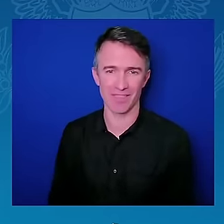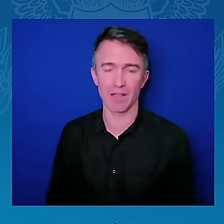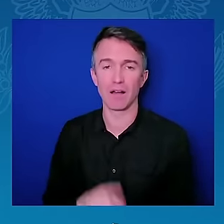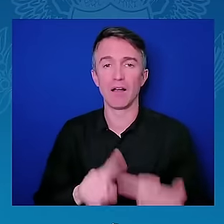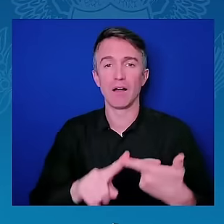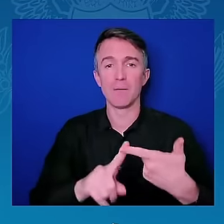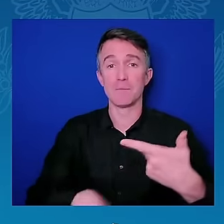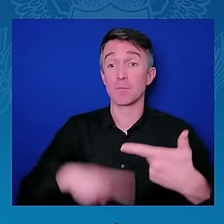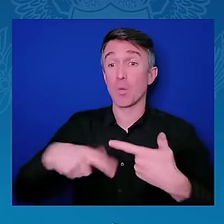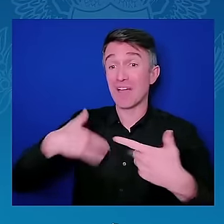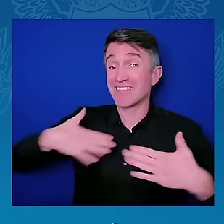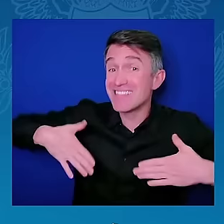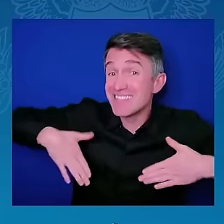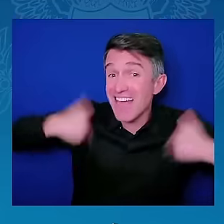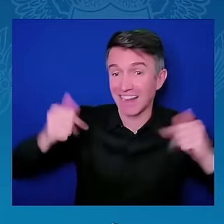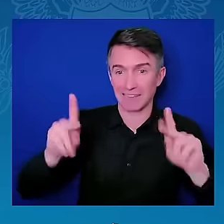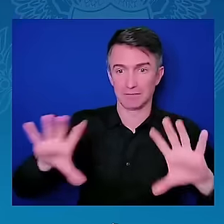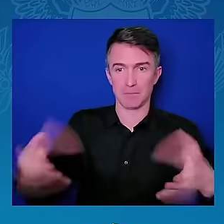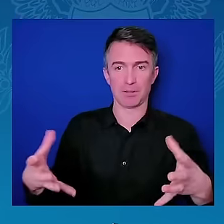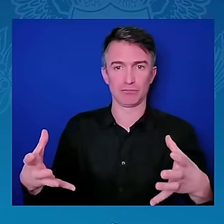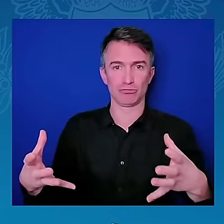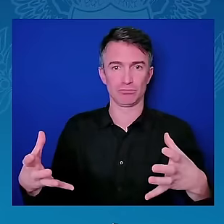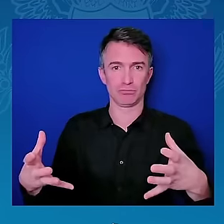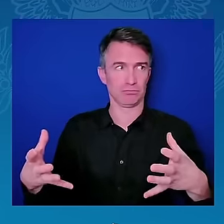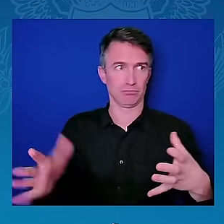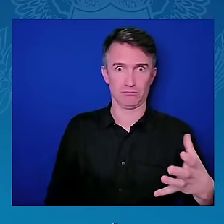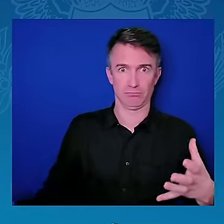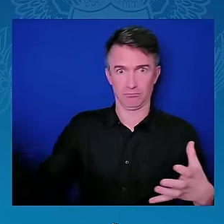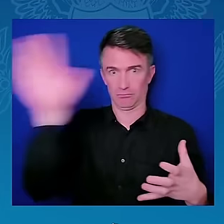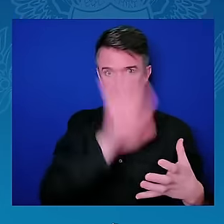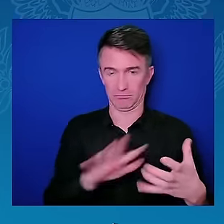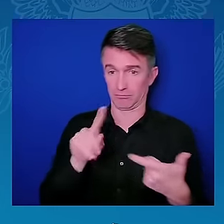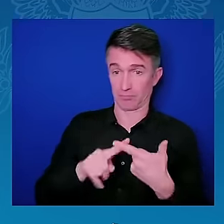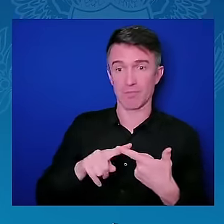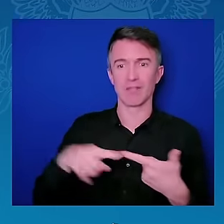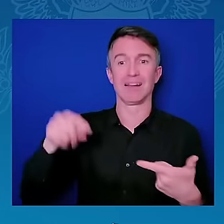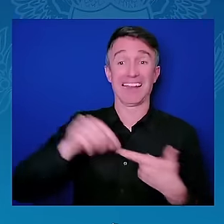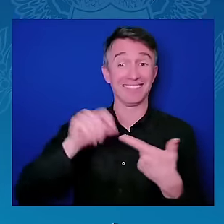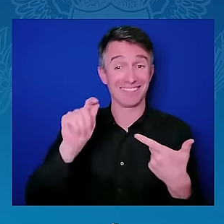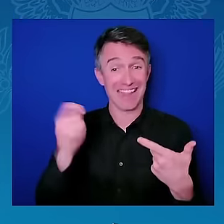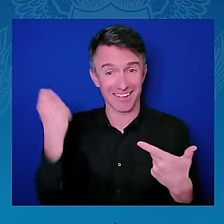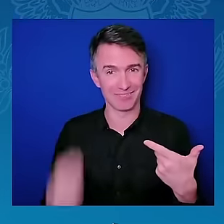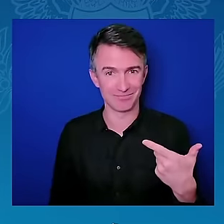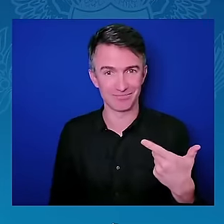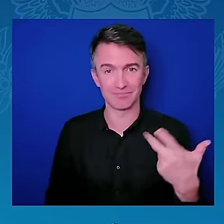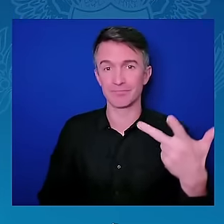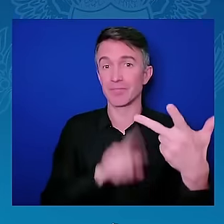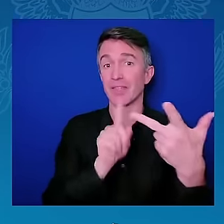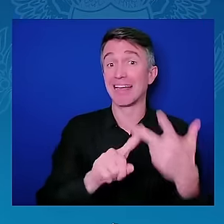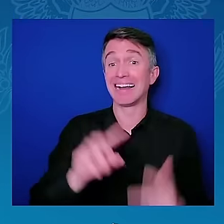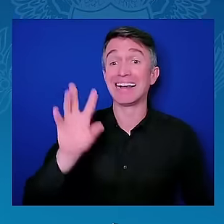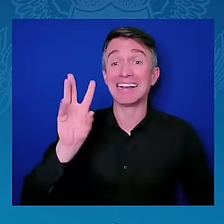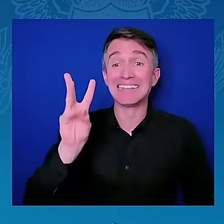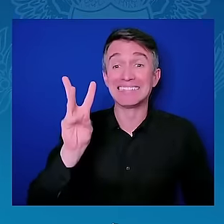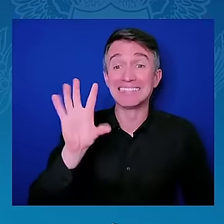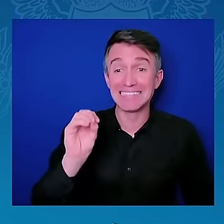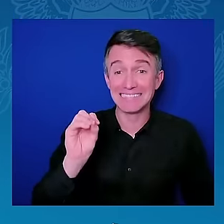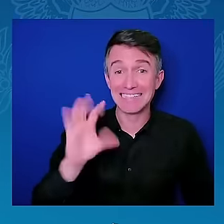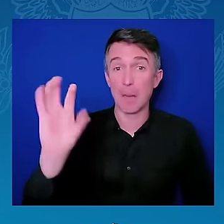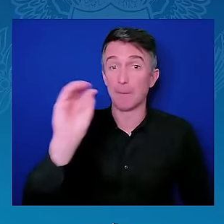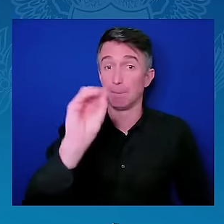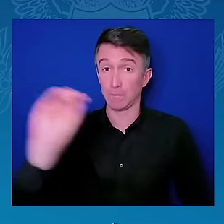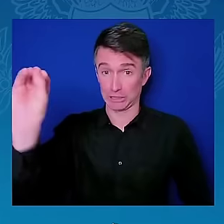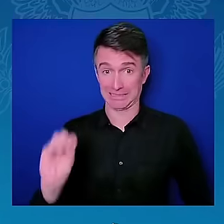carbon sinks. We have the largest minerals that are even necessary for energy transition. Why is a rich